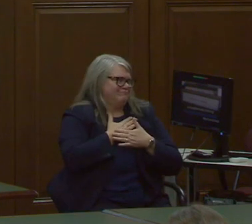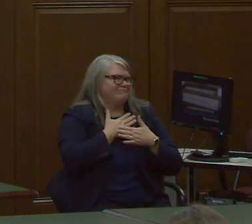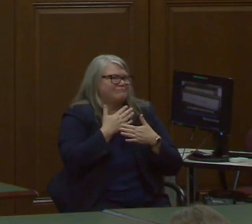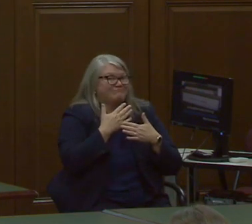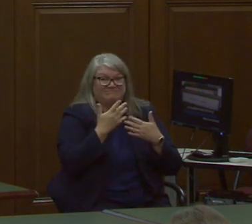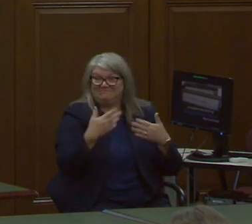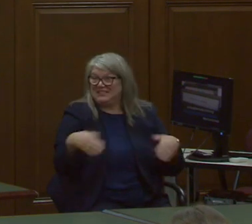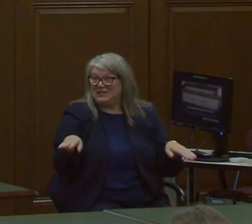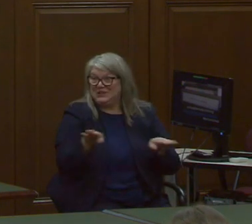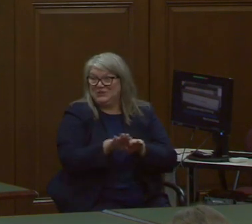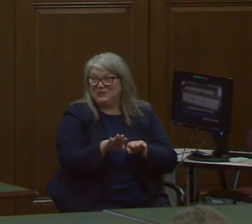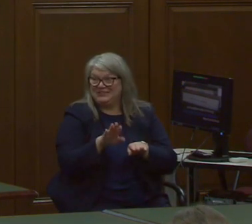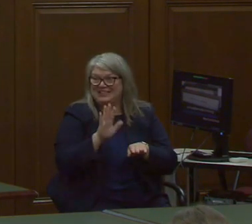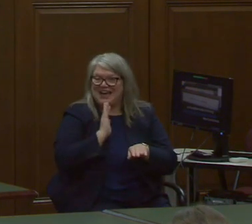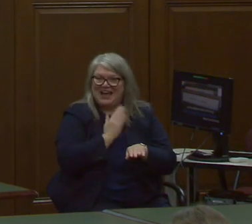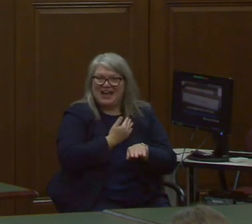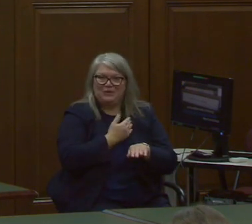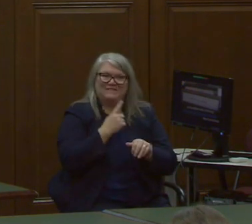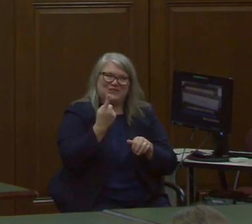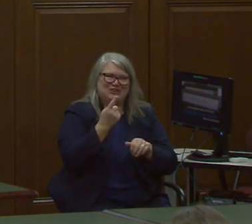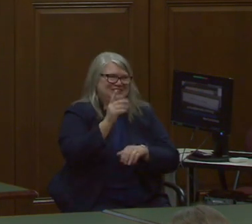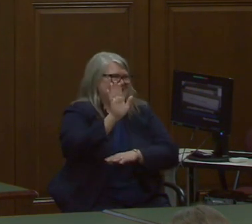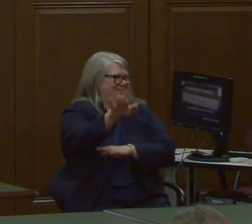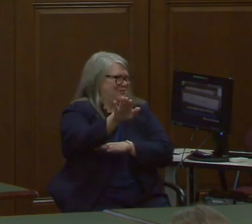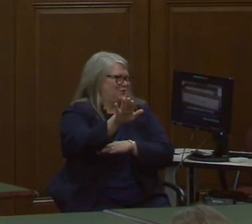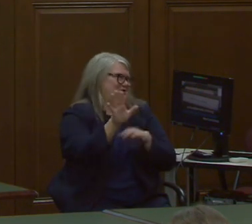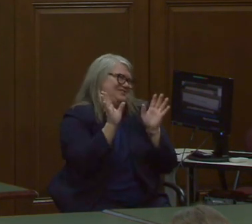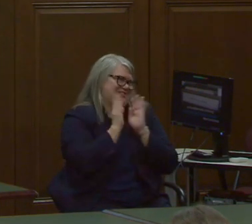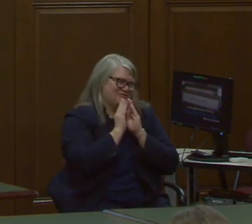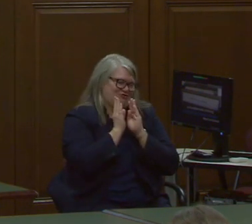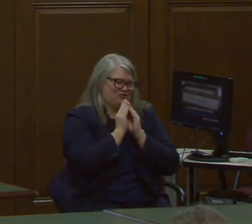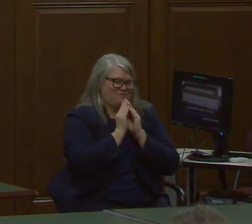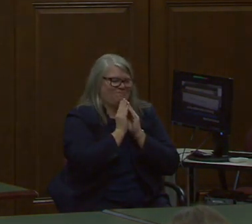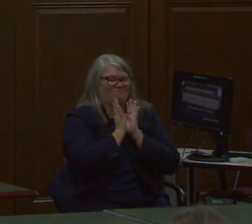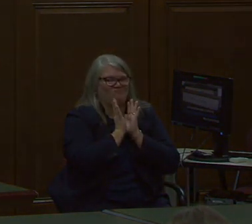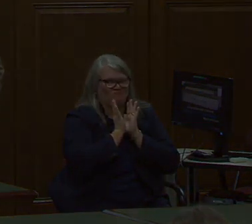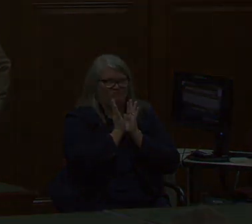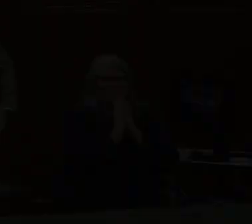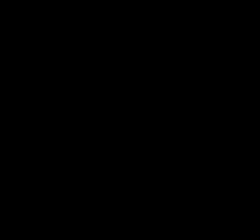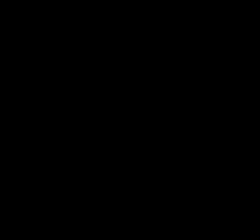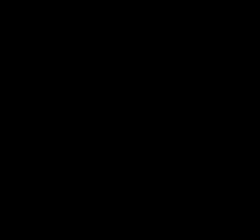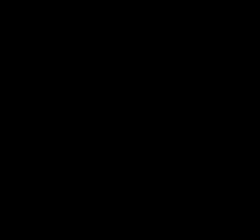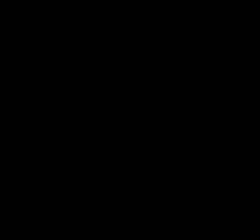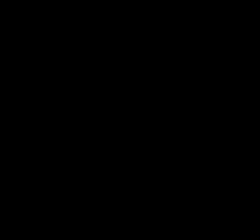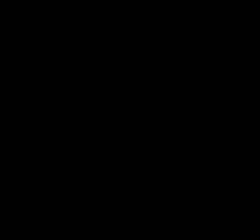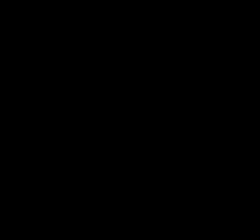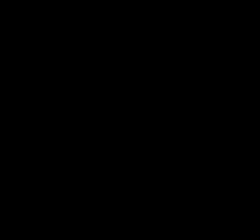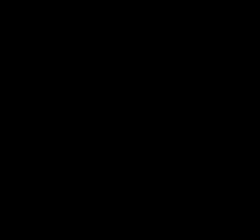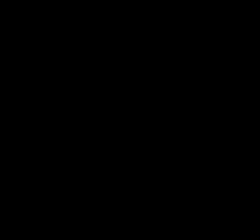And that concludes our first of the afternoon sessions. Thank you.